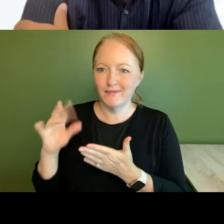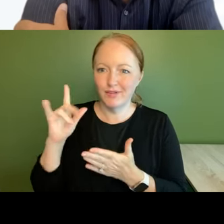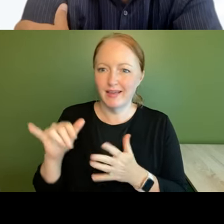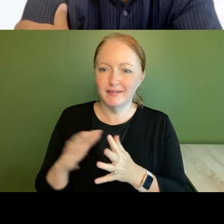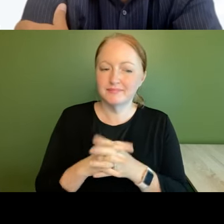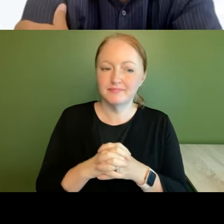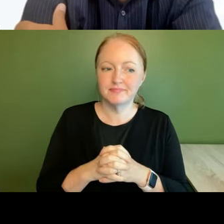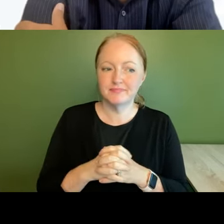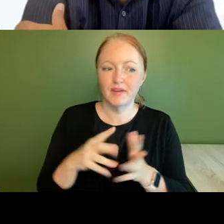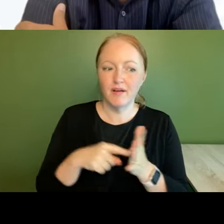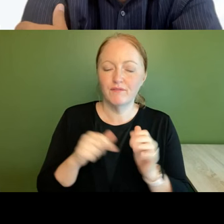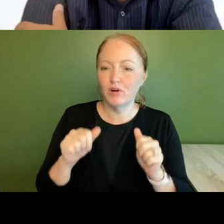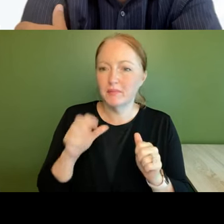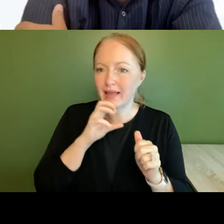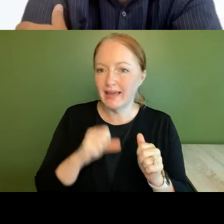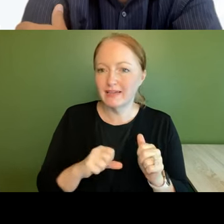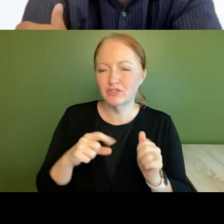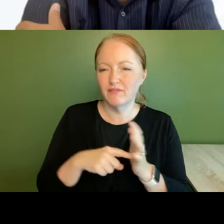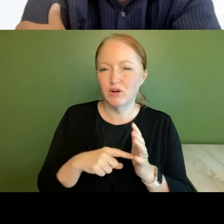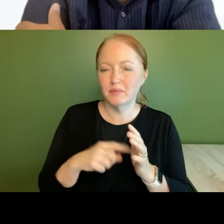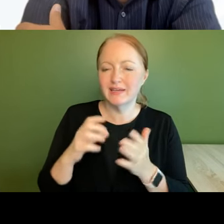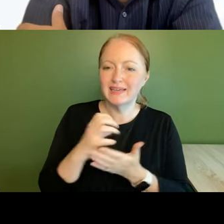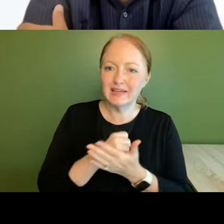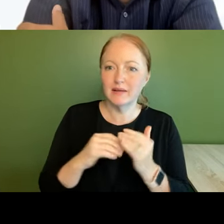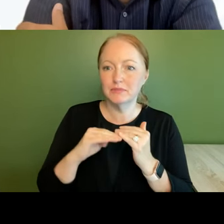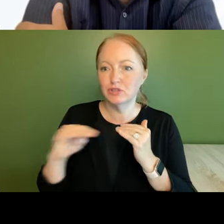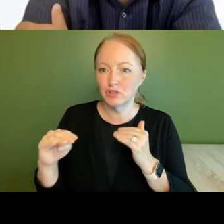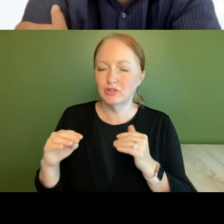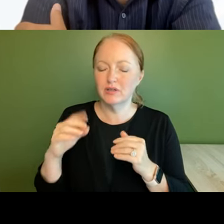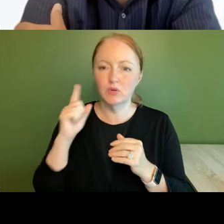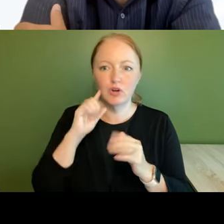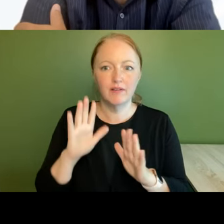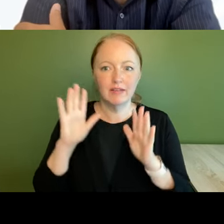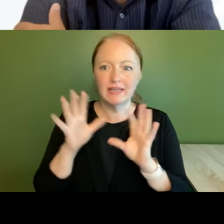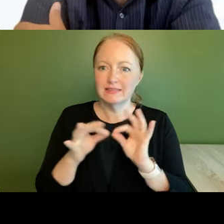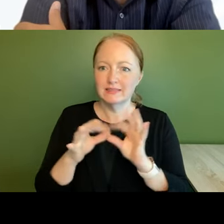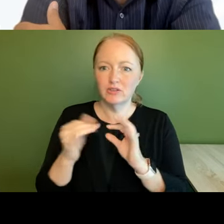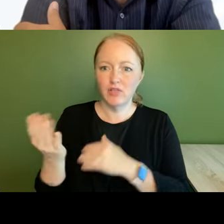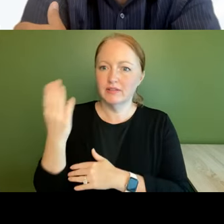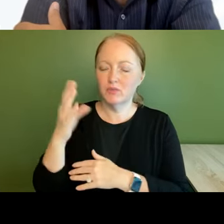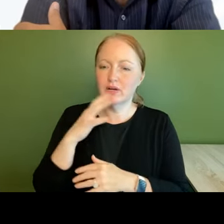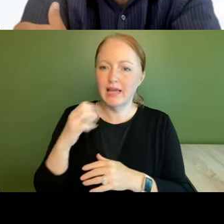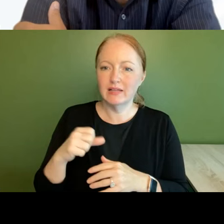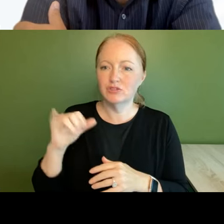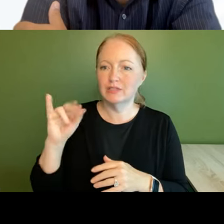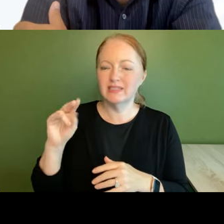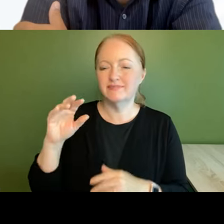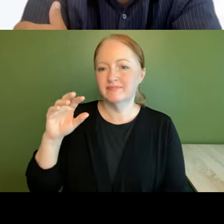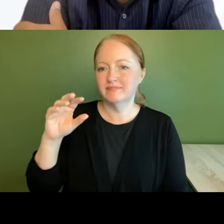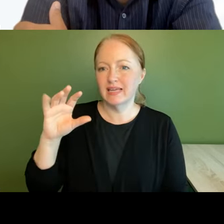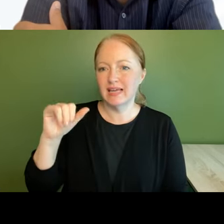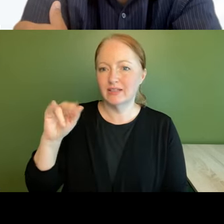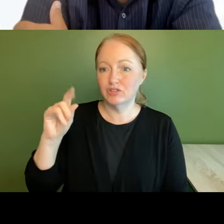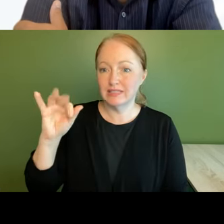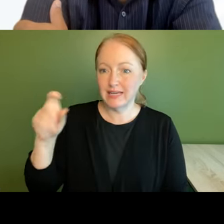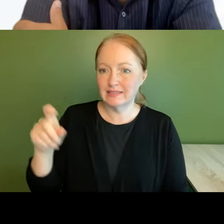and then affordable aging or affording aging income security we heard a fantastic talk this morning on the elder index um so